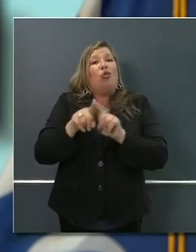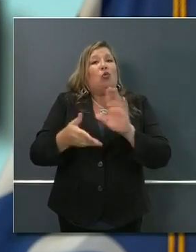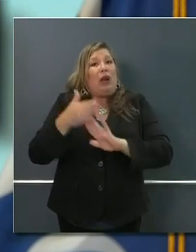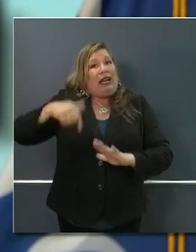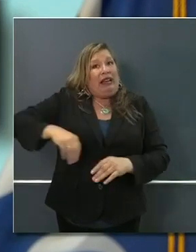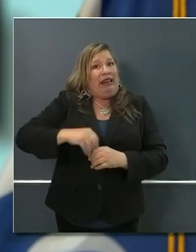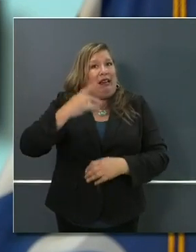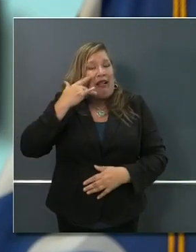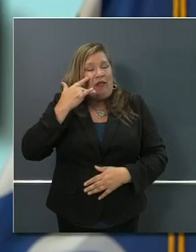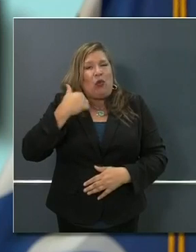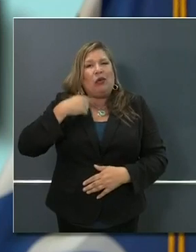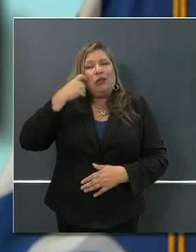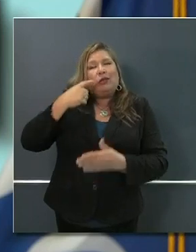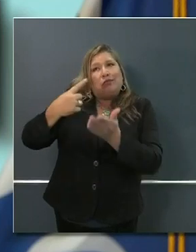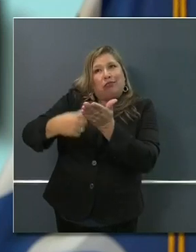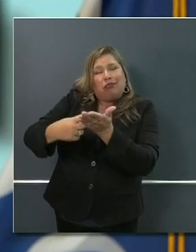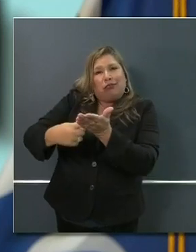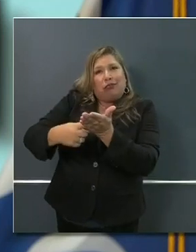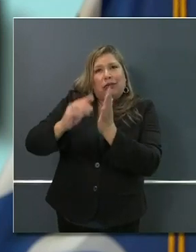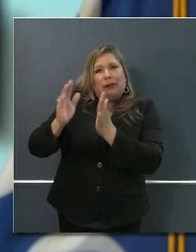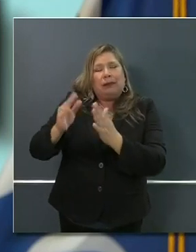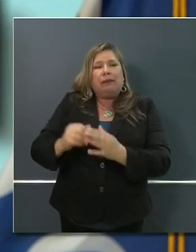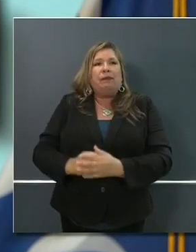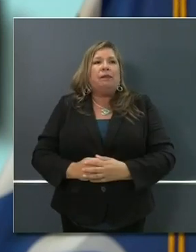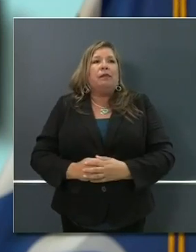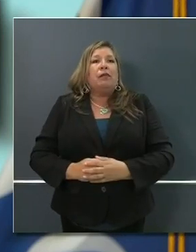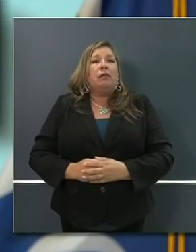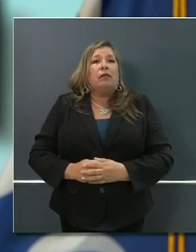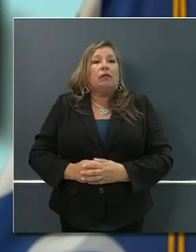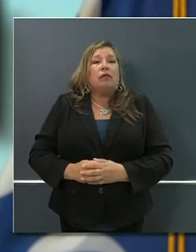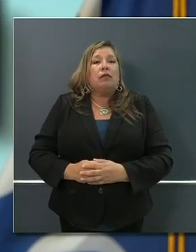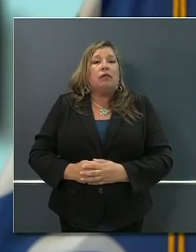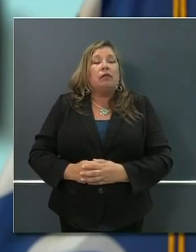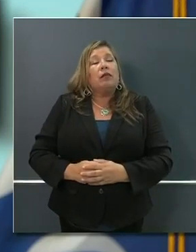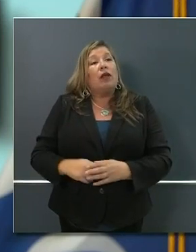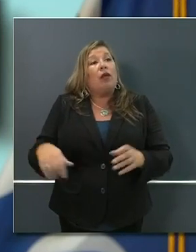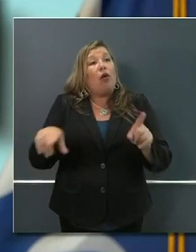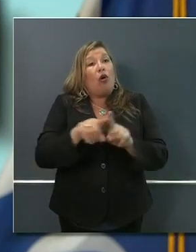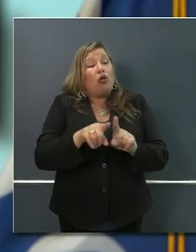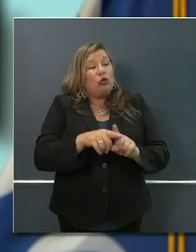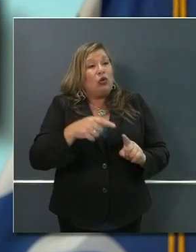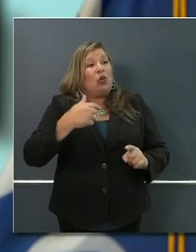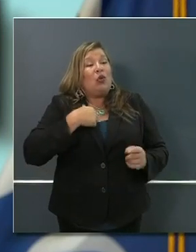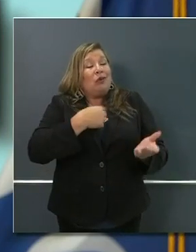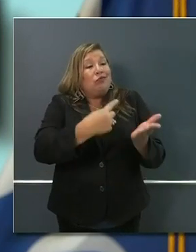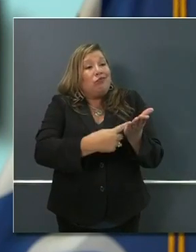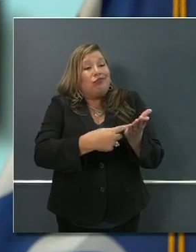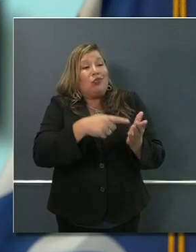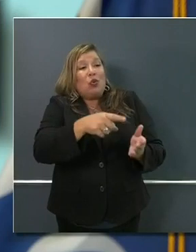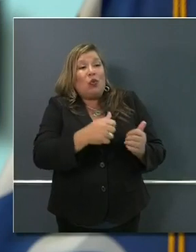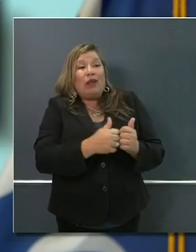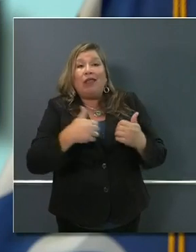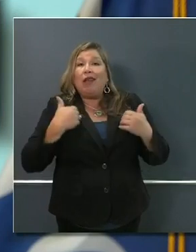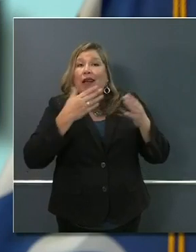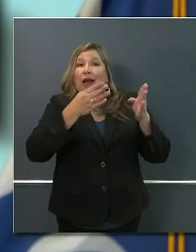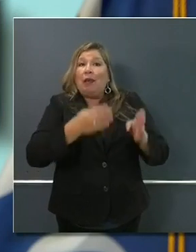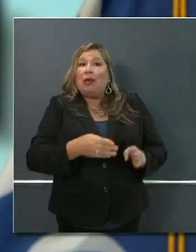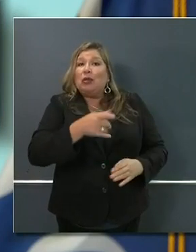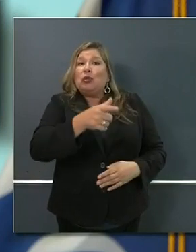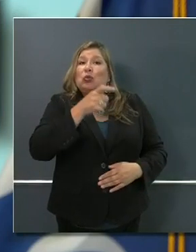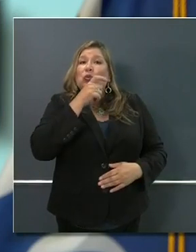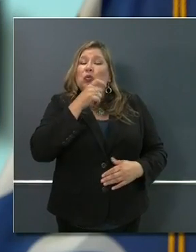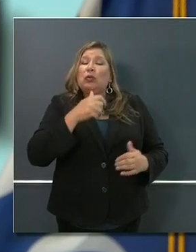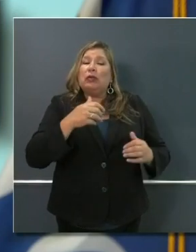we had a young man, remarkable business leader with five employees in the Central Valley,